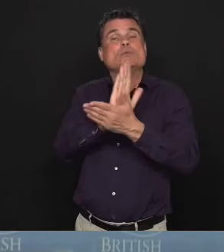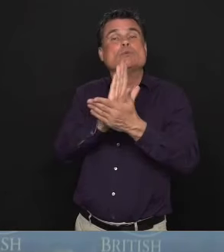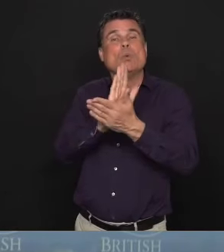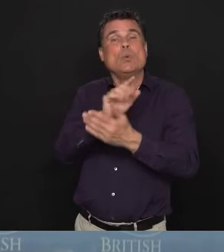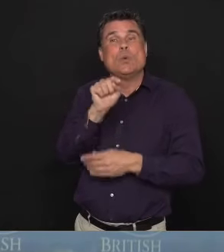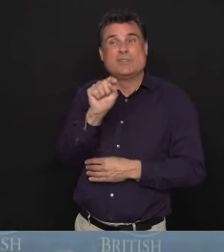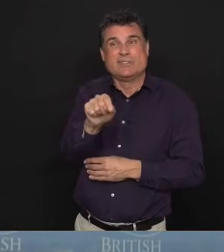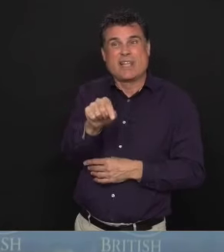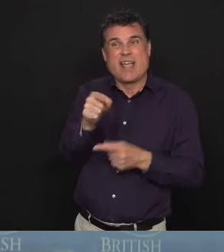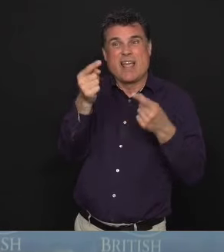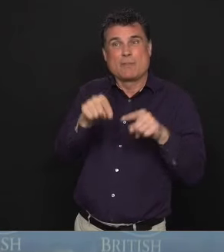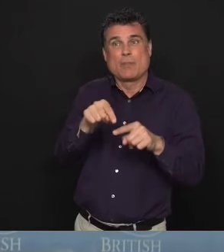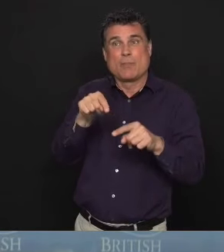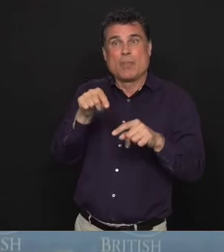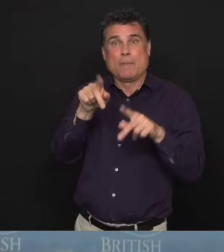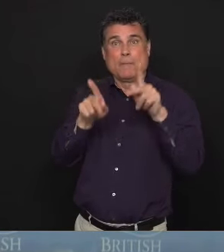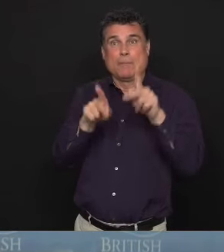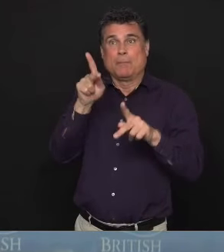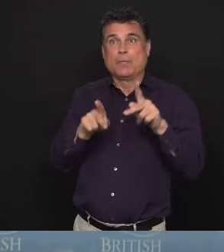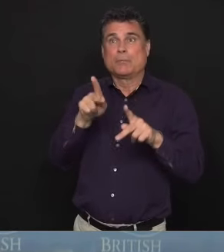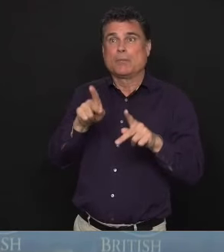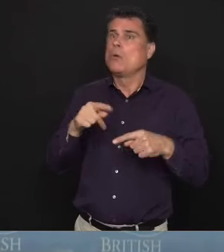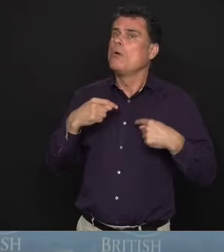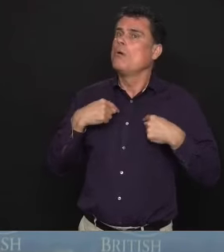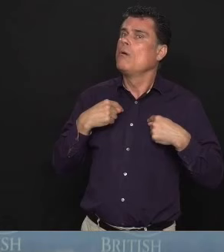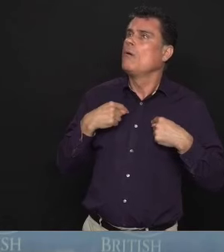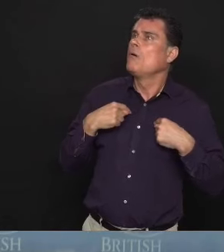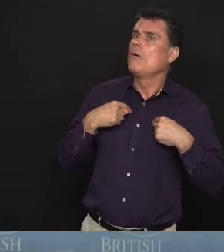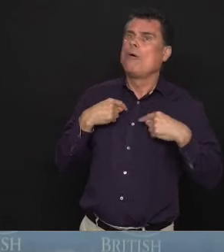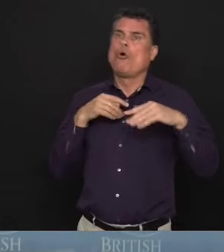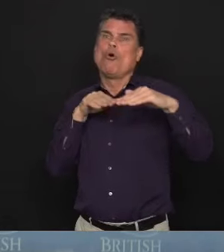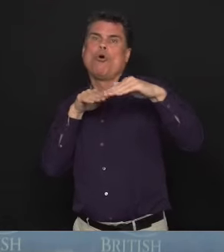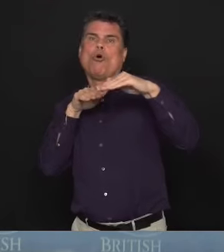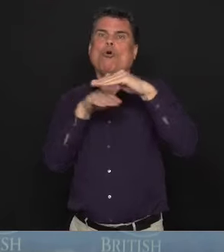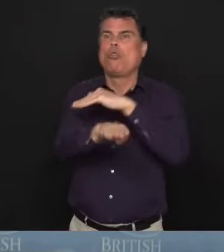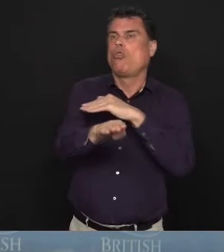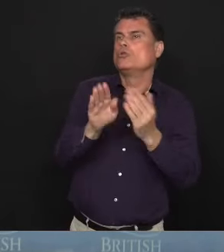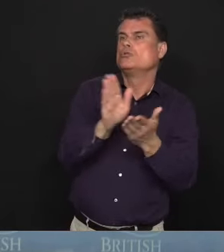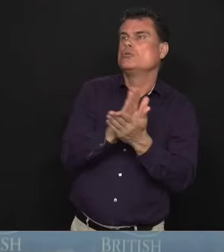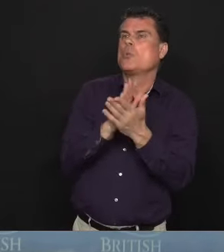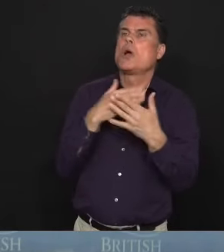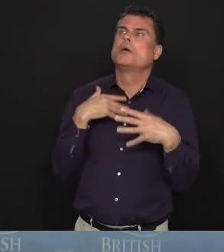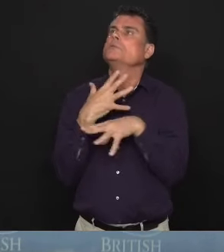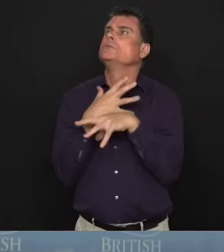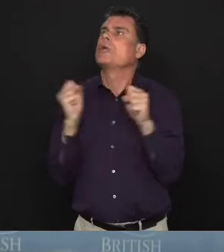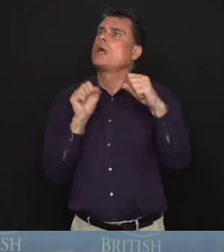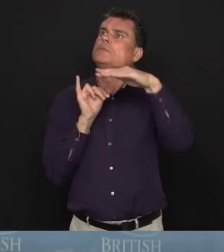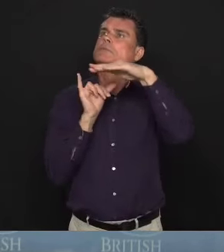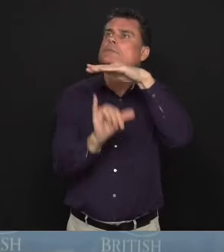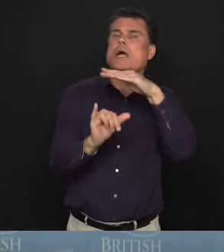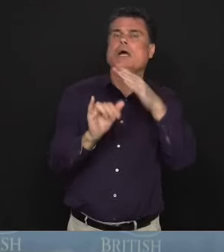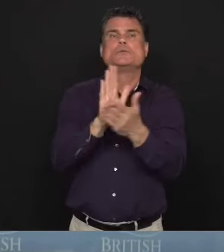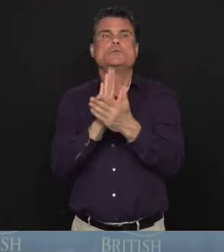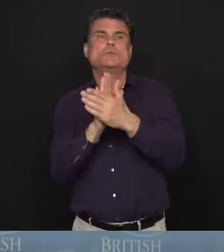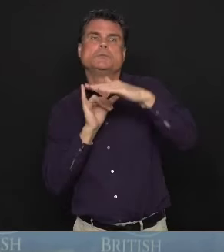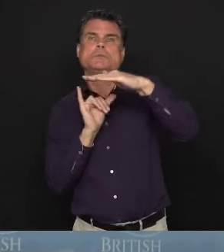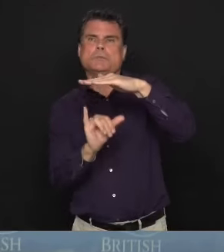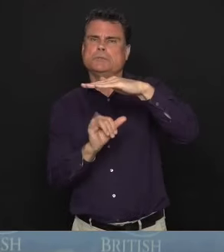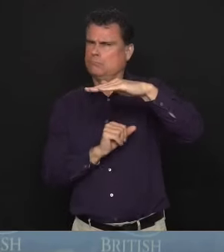say they're simply trying to stay safe and follow the rules around COVID-19? Breaking into schools and